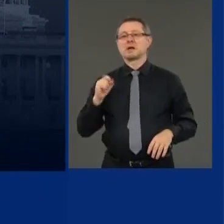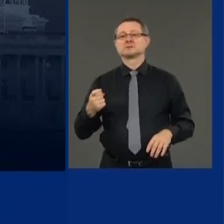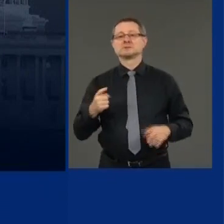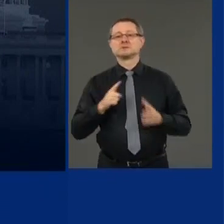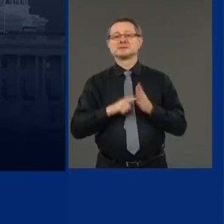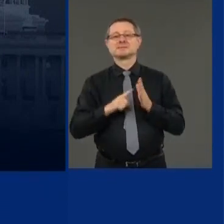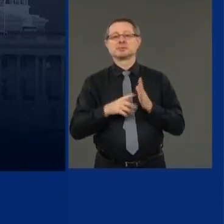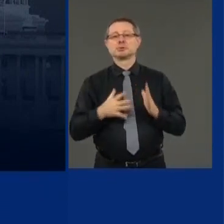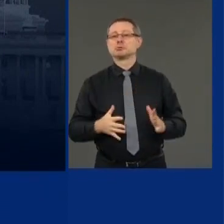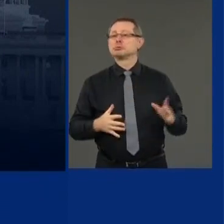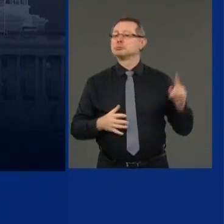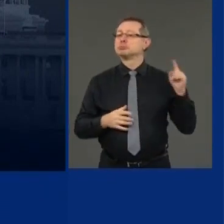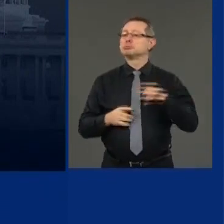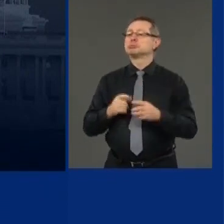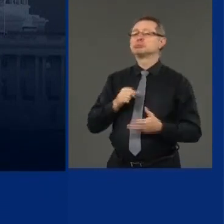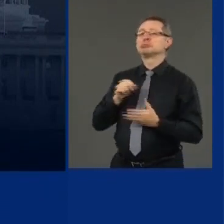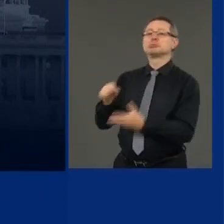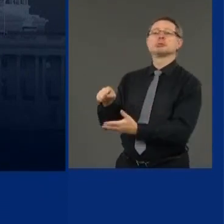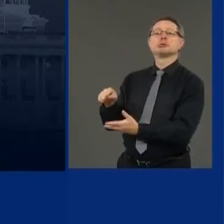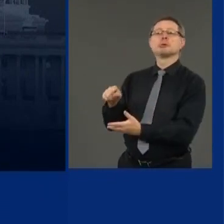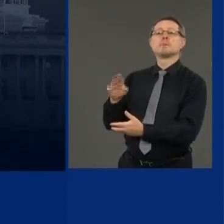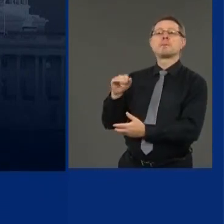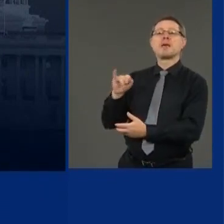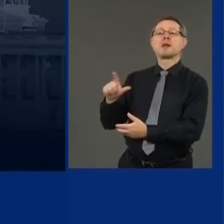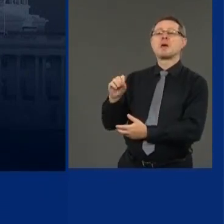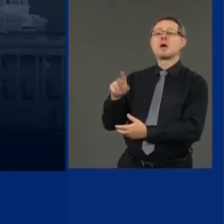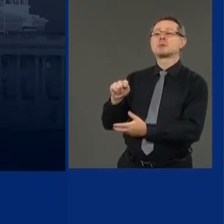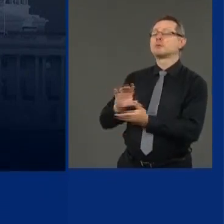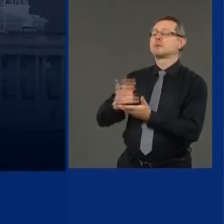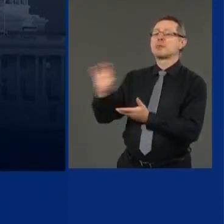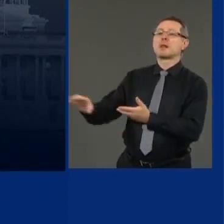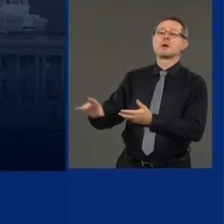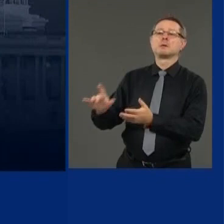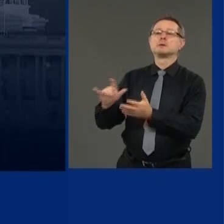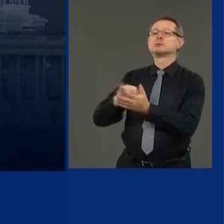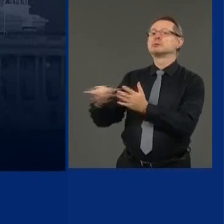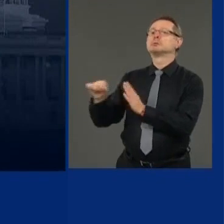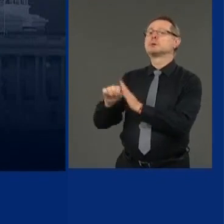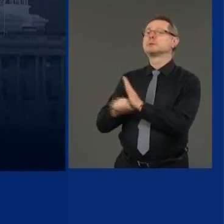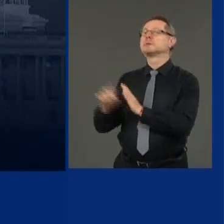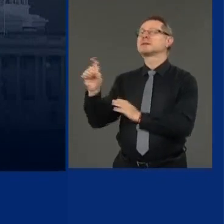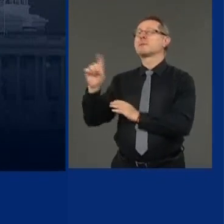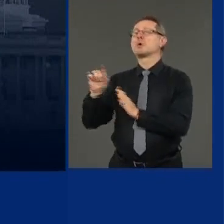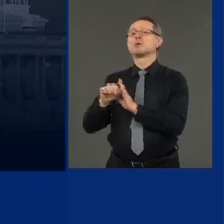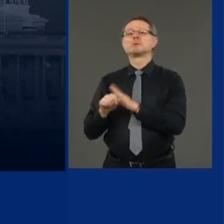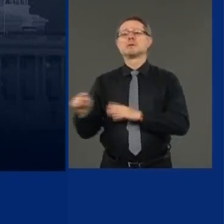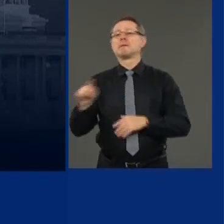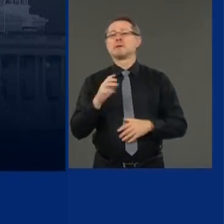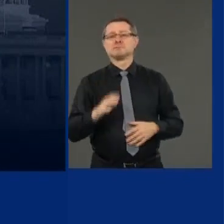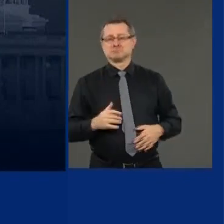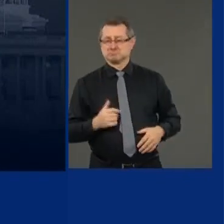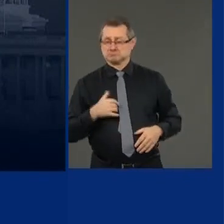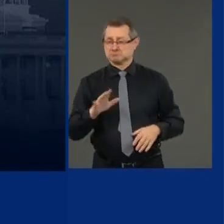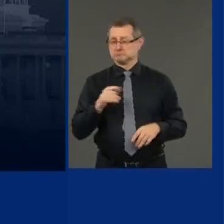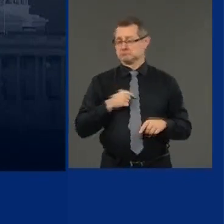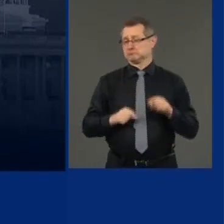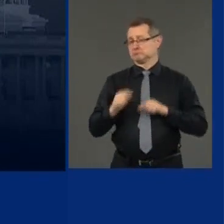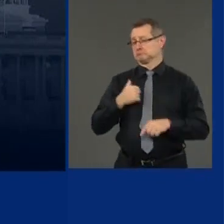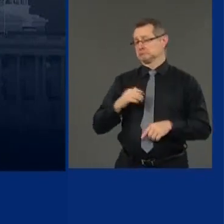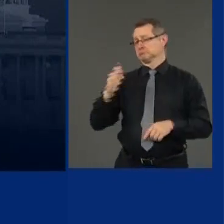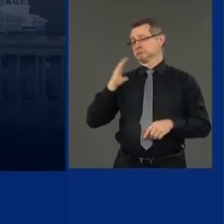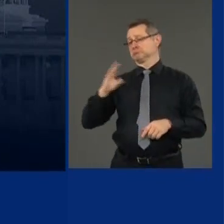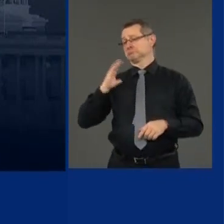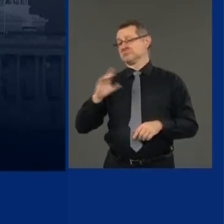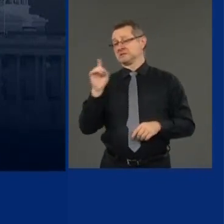blue states. Democratic states. Initially, Democratic states are the states that had the most